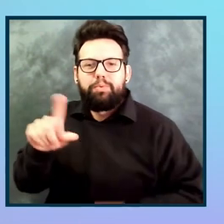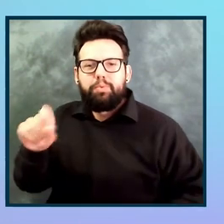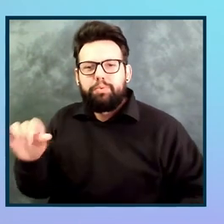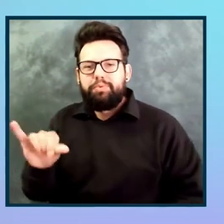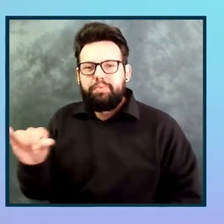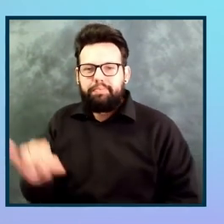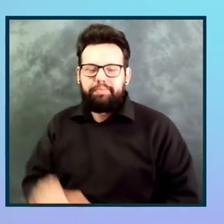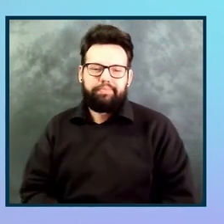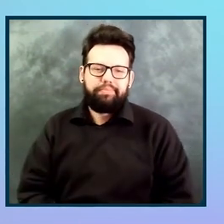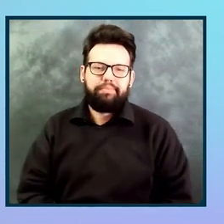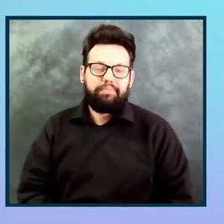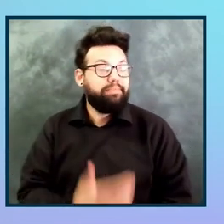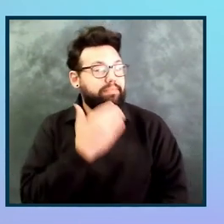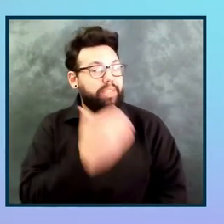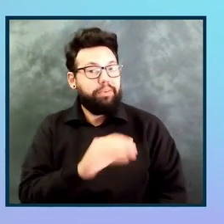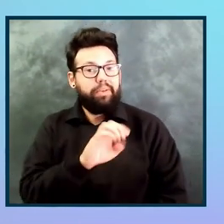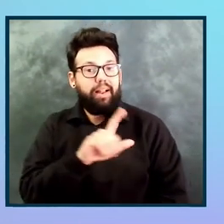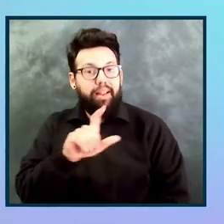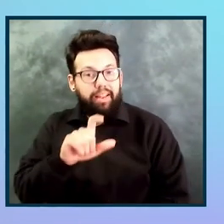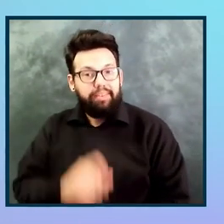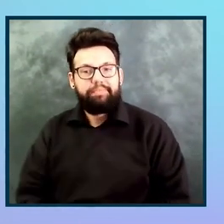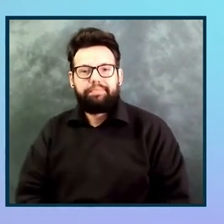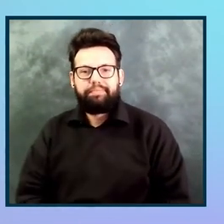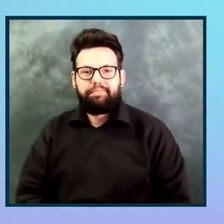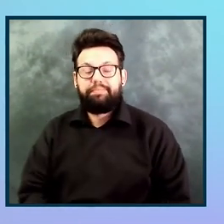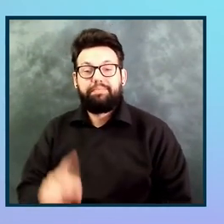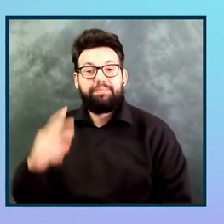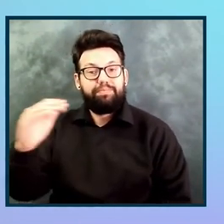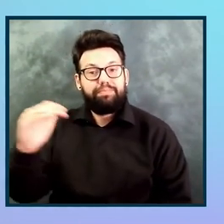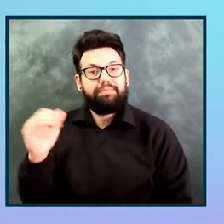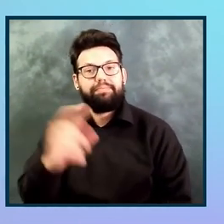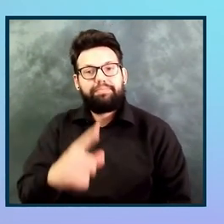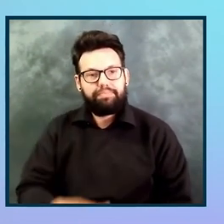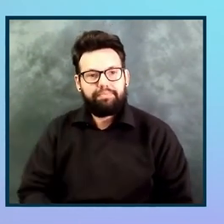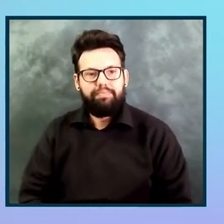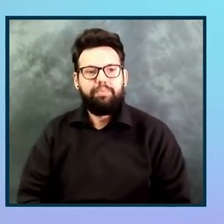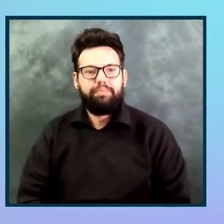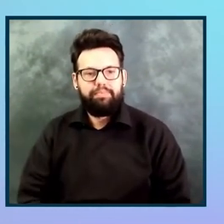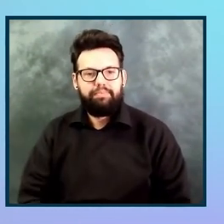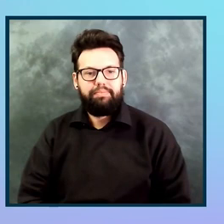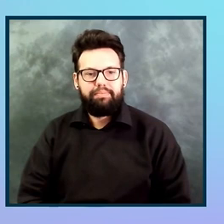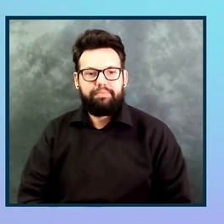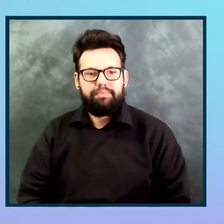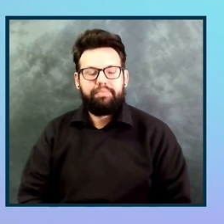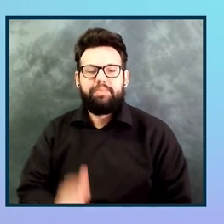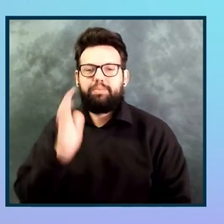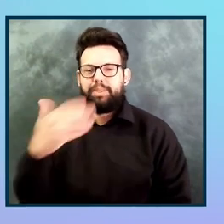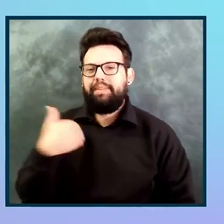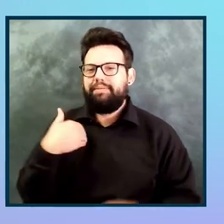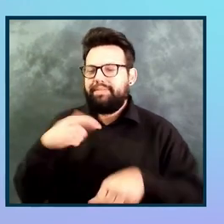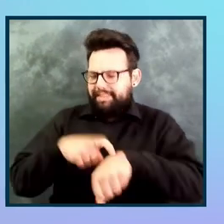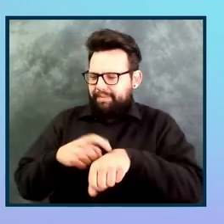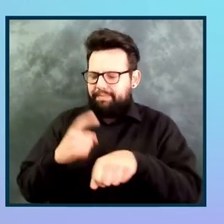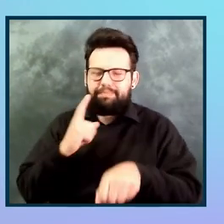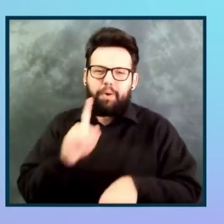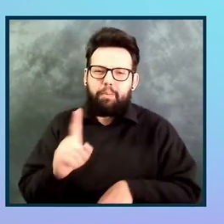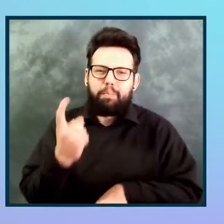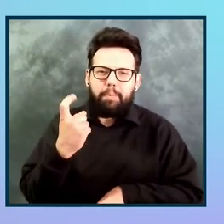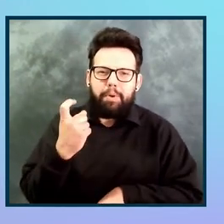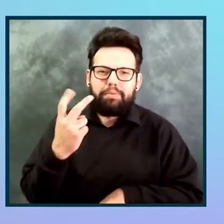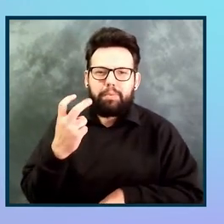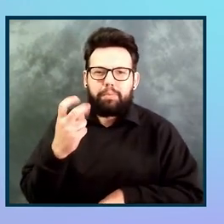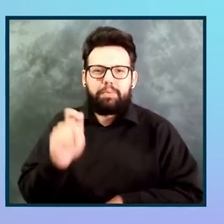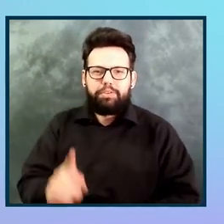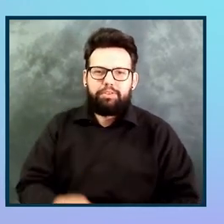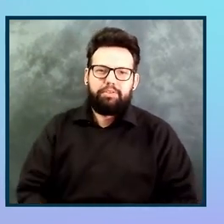All right, thanks, El. All right, next question I have, okay, I think we probably have time for maybe one or two more questions.